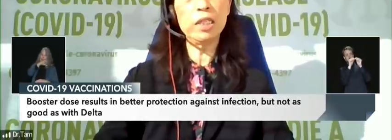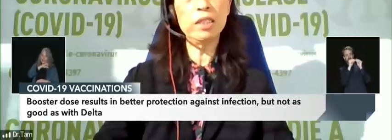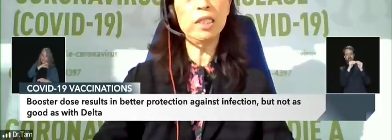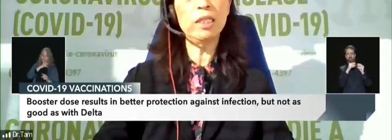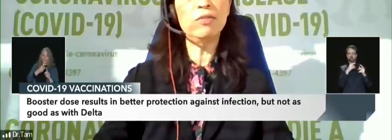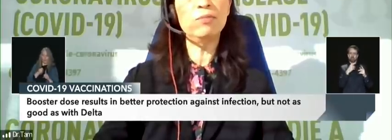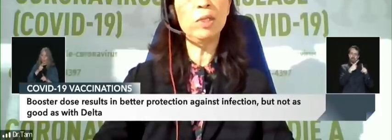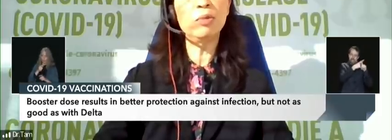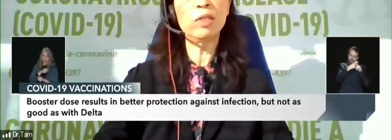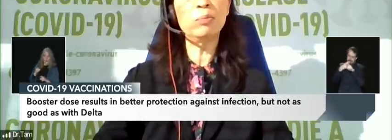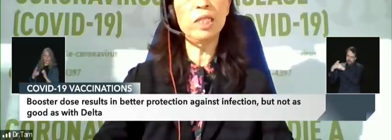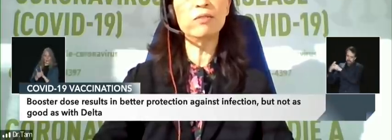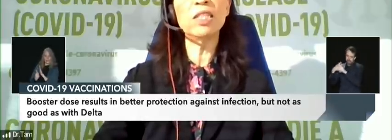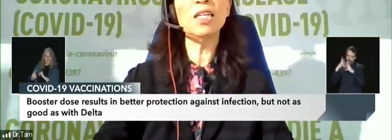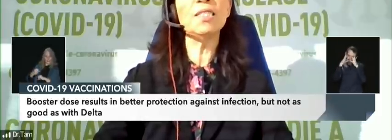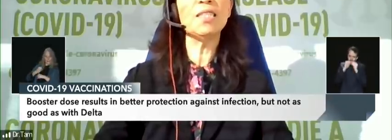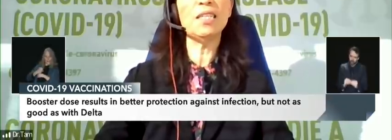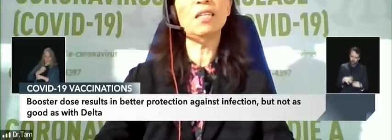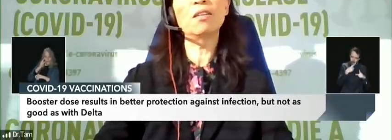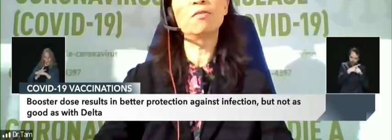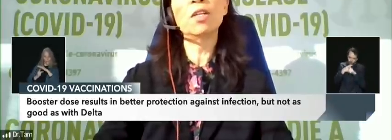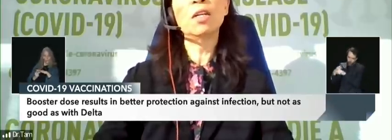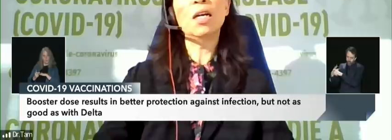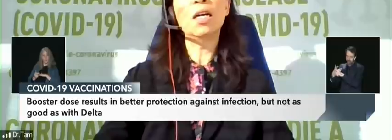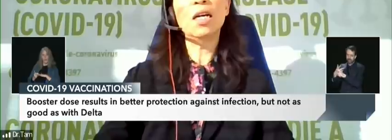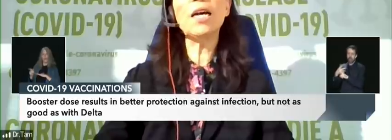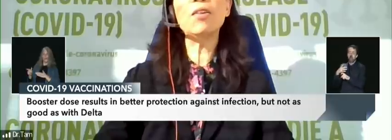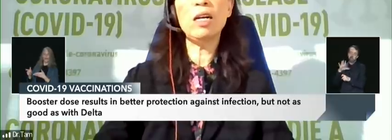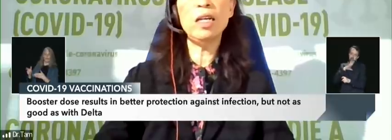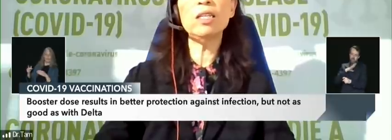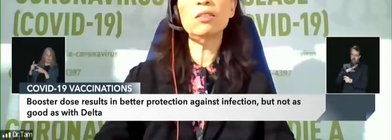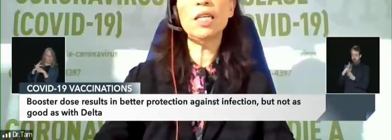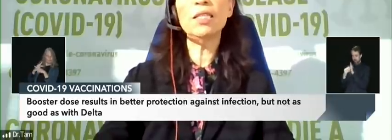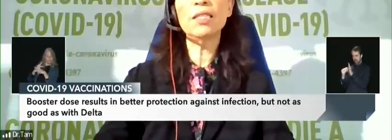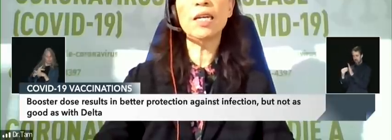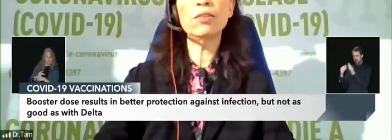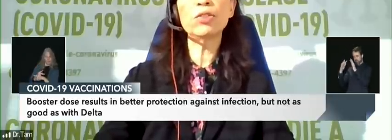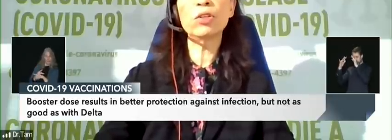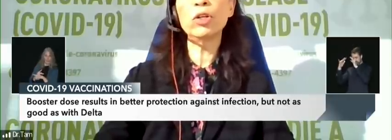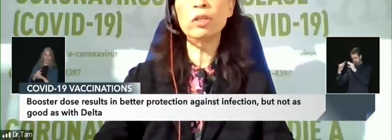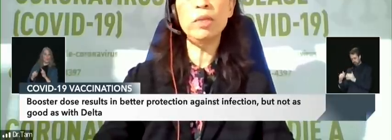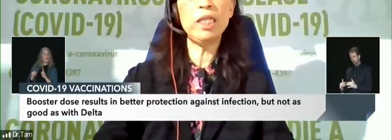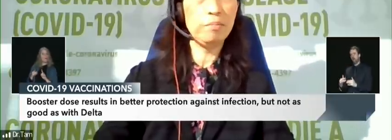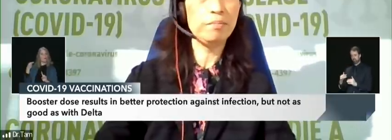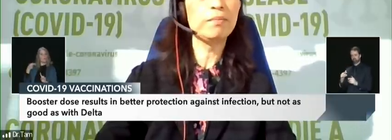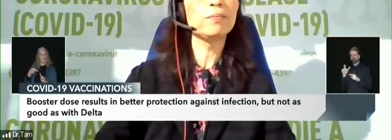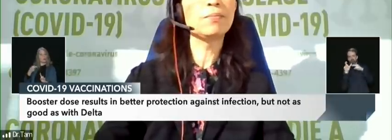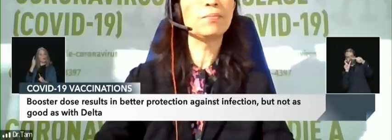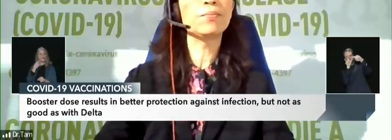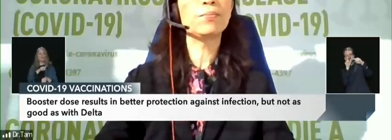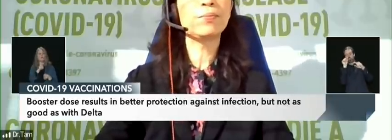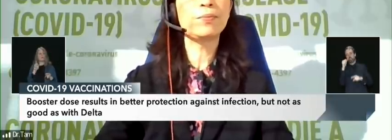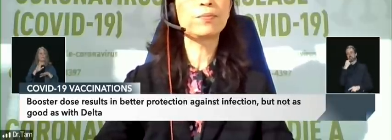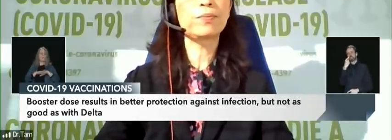by the modelers that give people a bit of an idea of how high those case counts could be